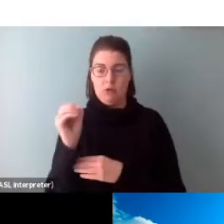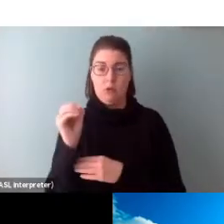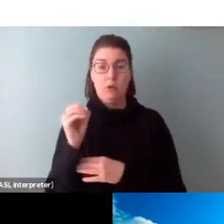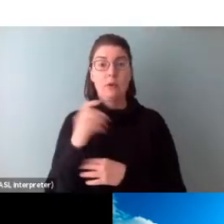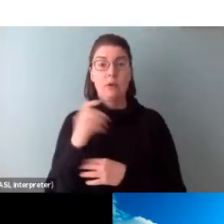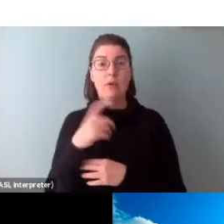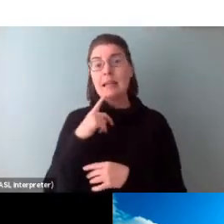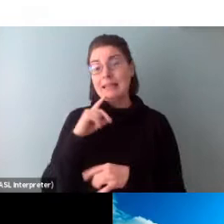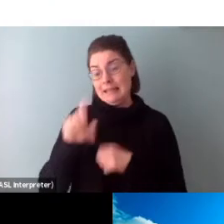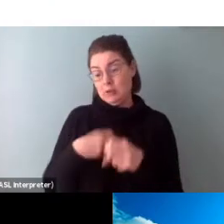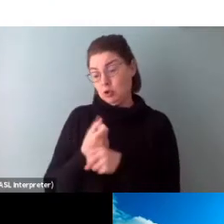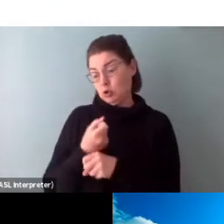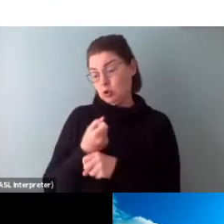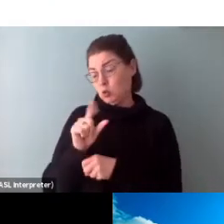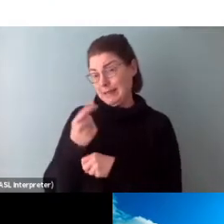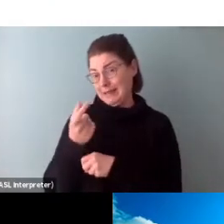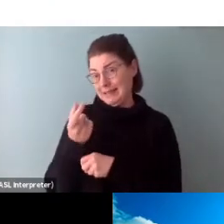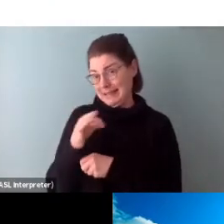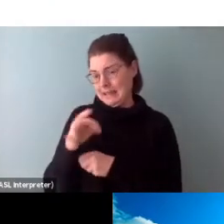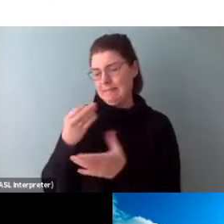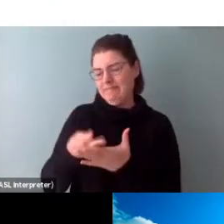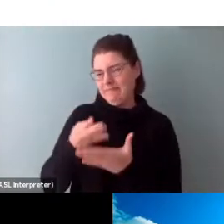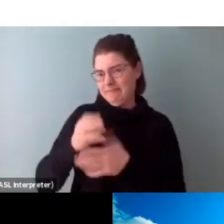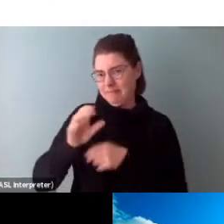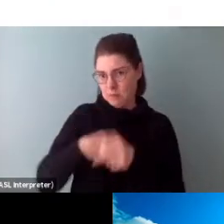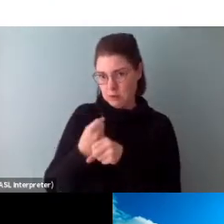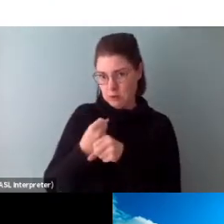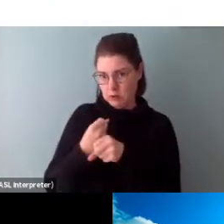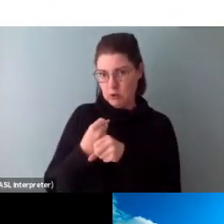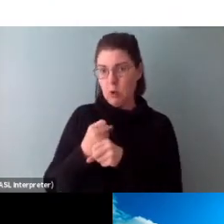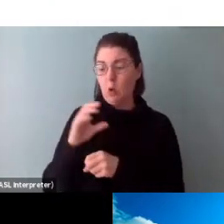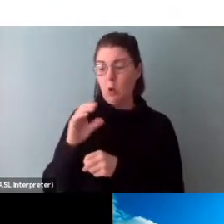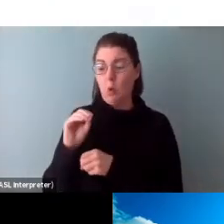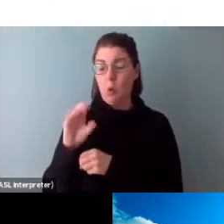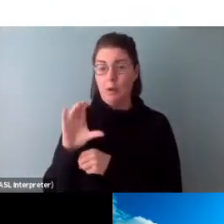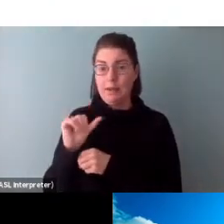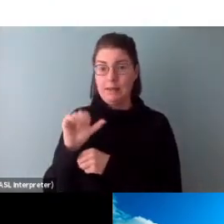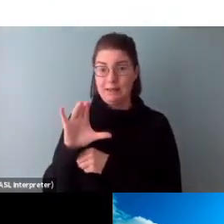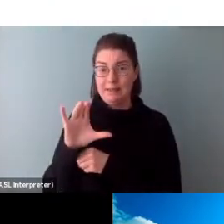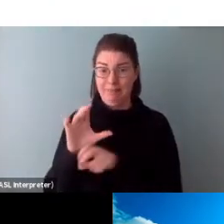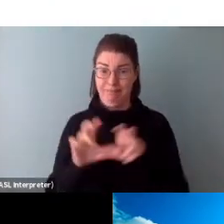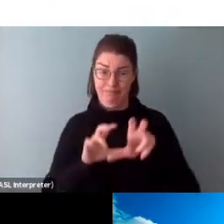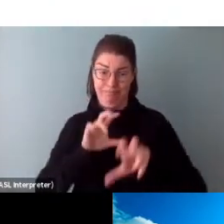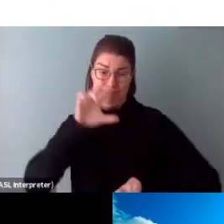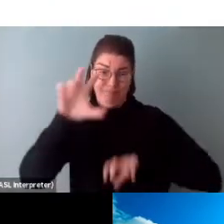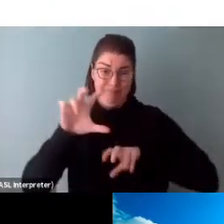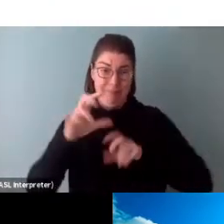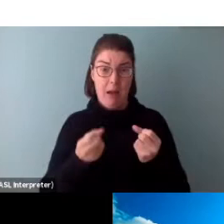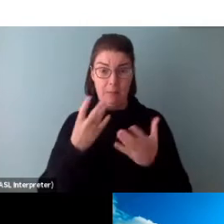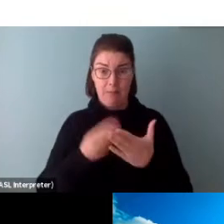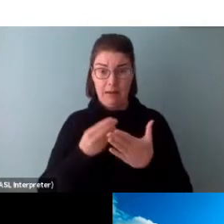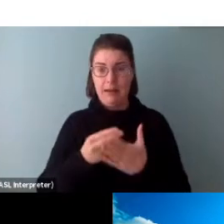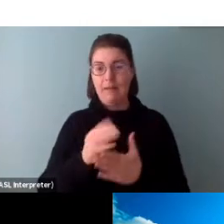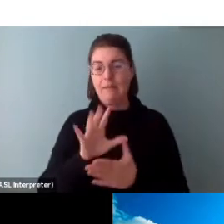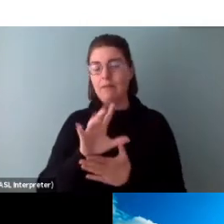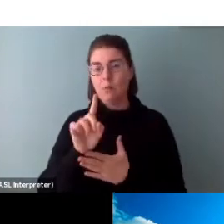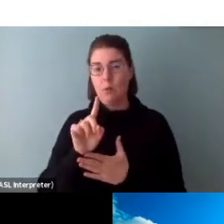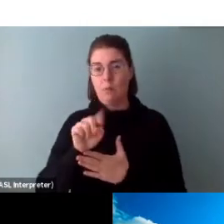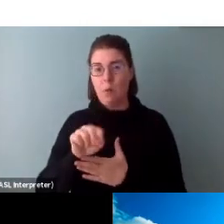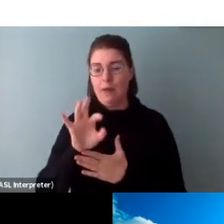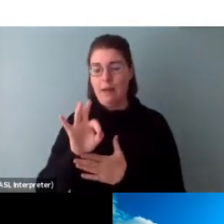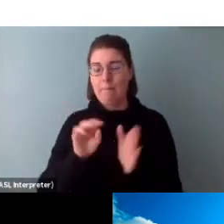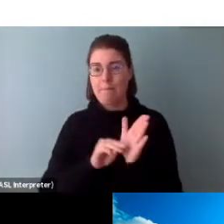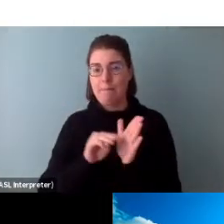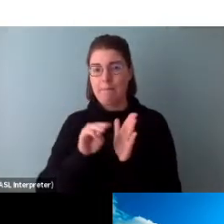2019 and 2020, OAC invested $51.9 million through over 1